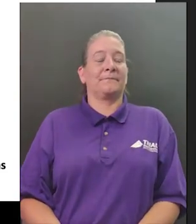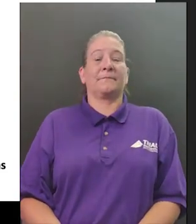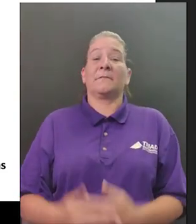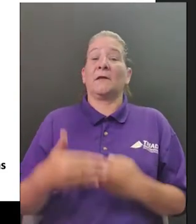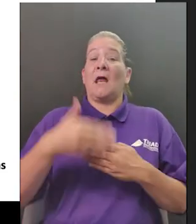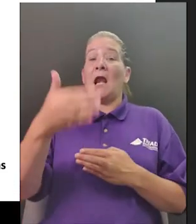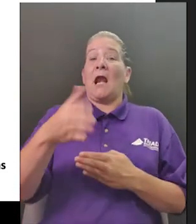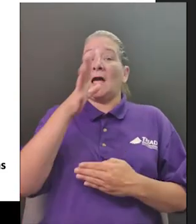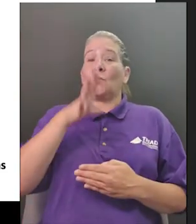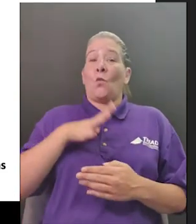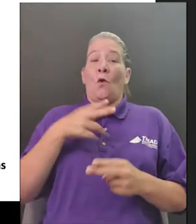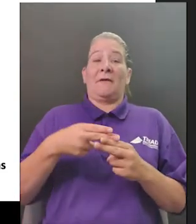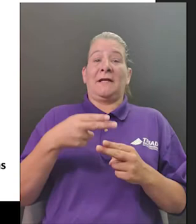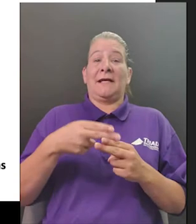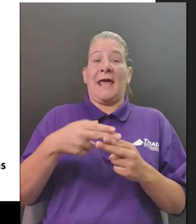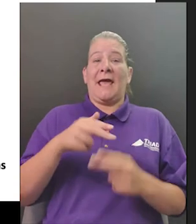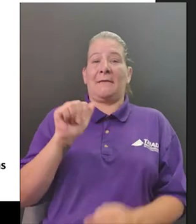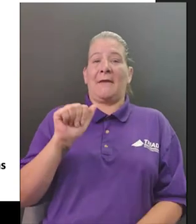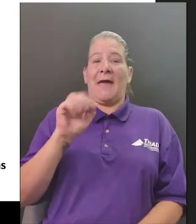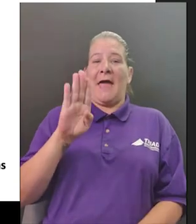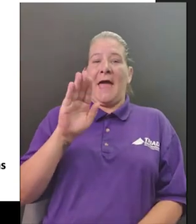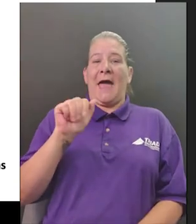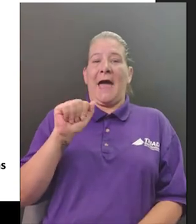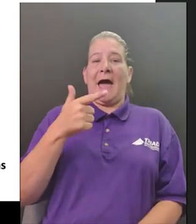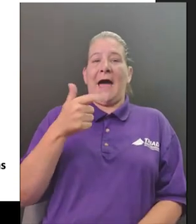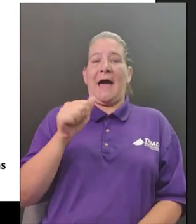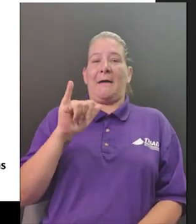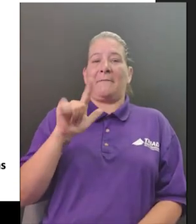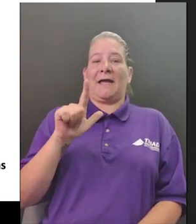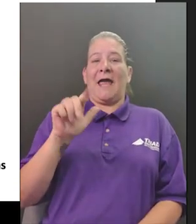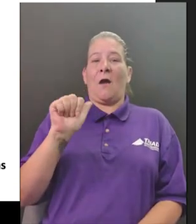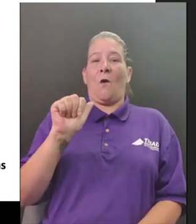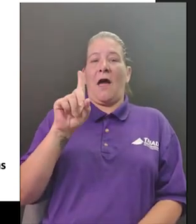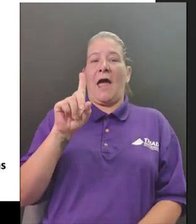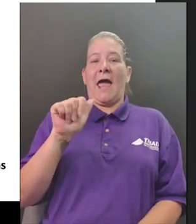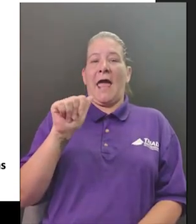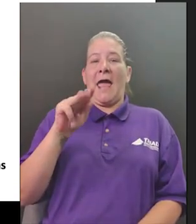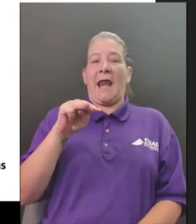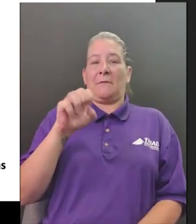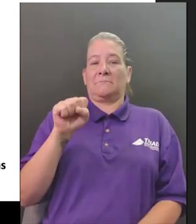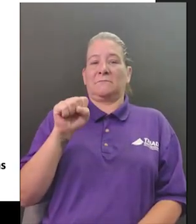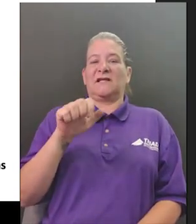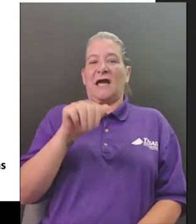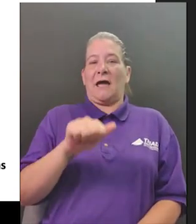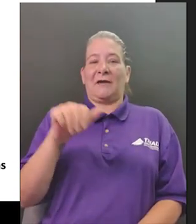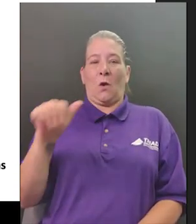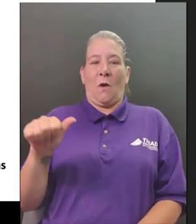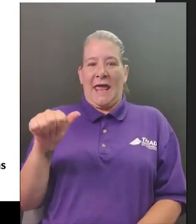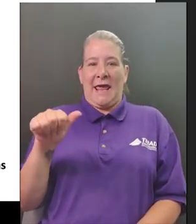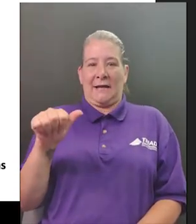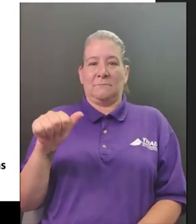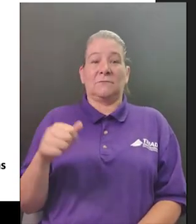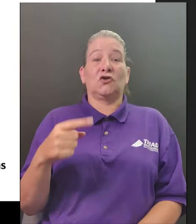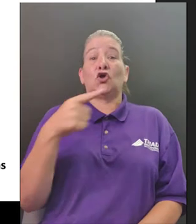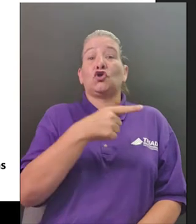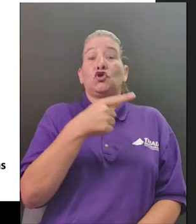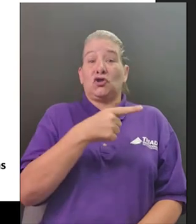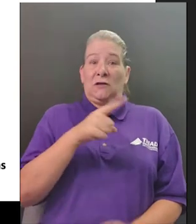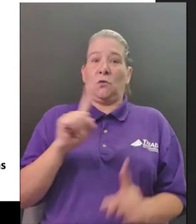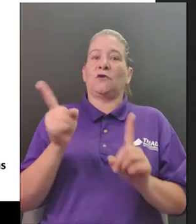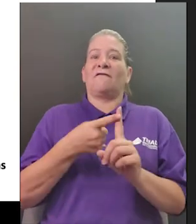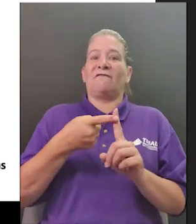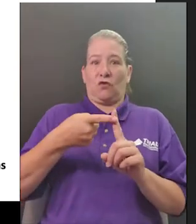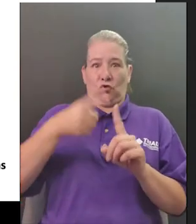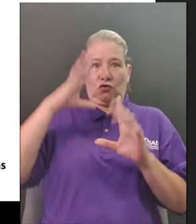she was a very brilliant woman and she wrote lots of letters to her husband because her